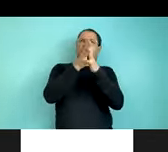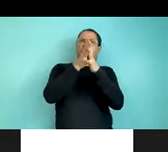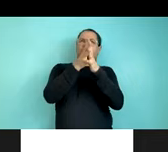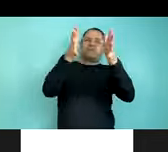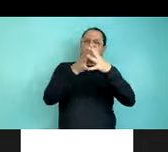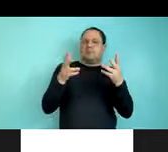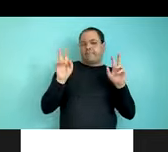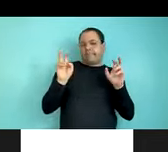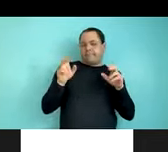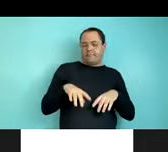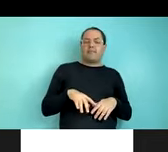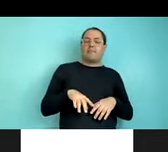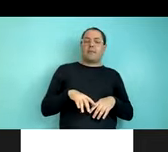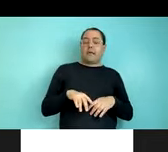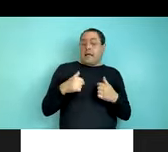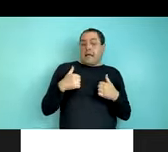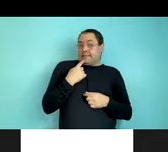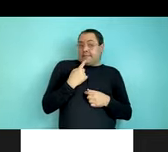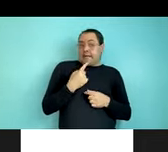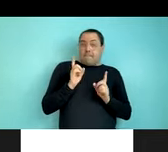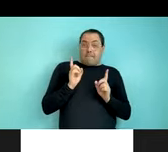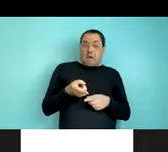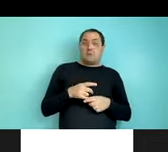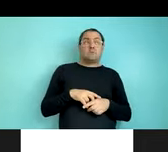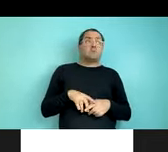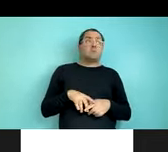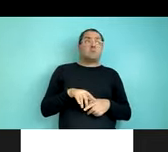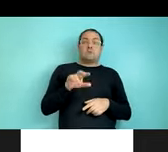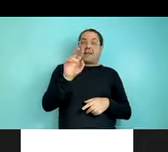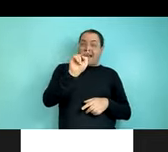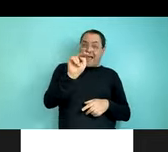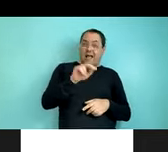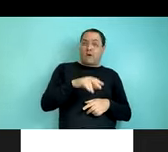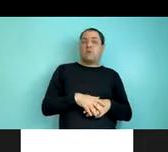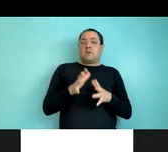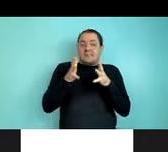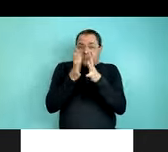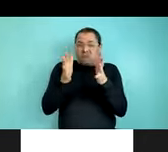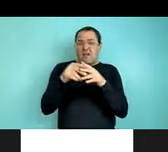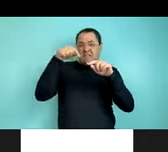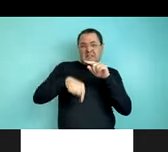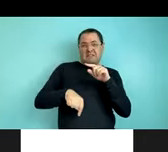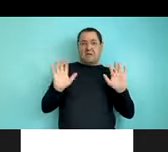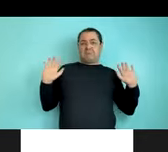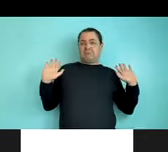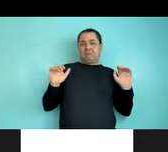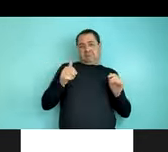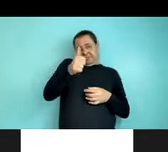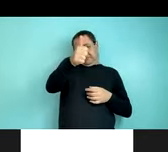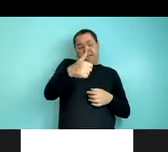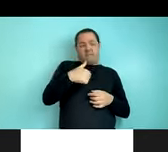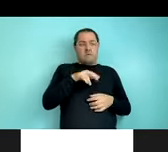And there was no mention in the instructions about nouns or modifiers or how detailed participants would be besides this.